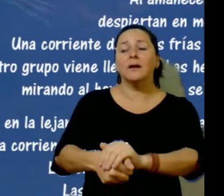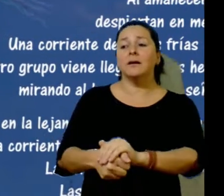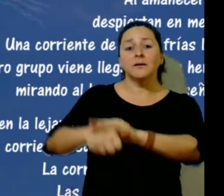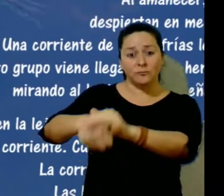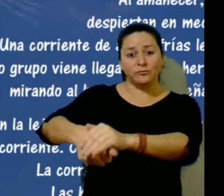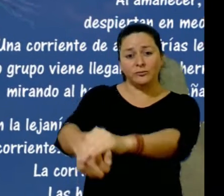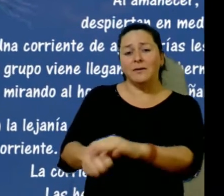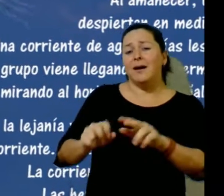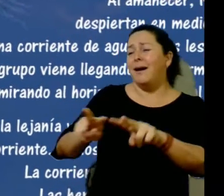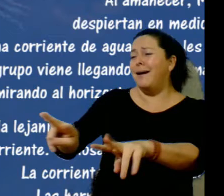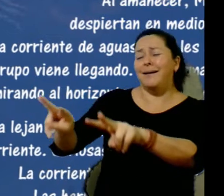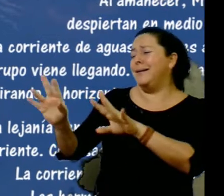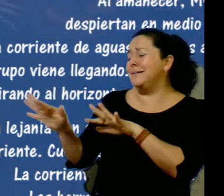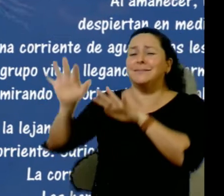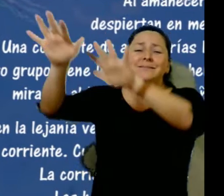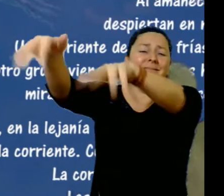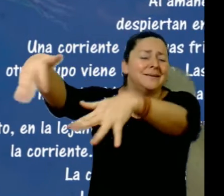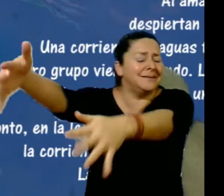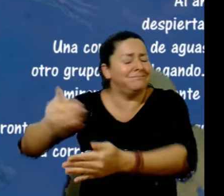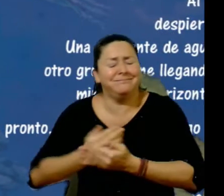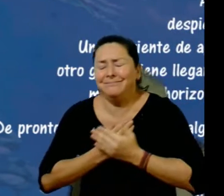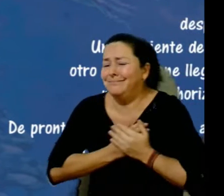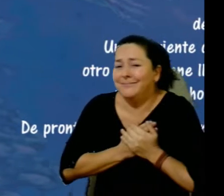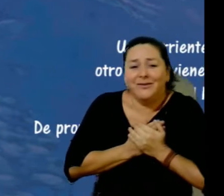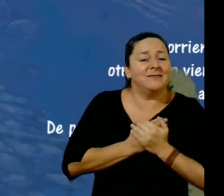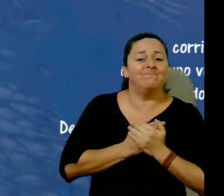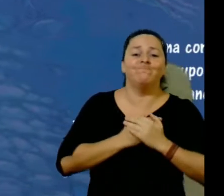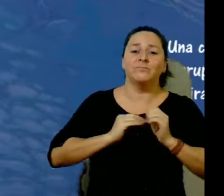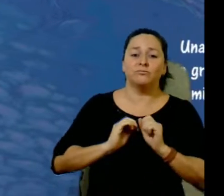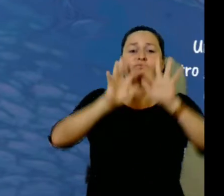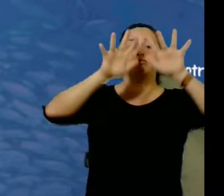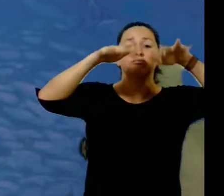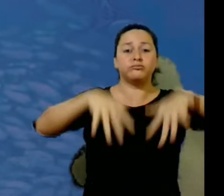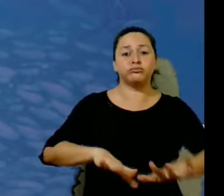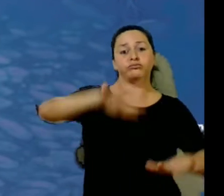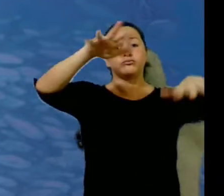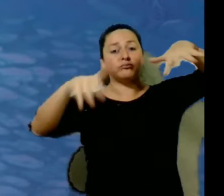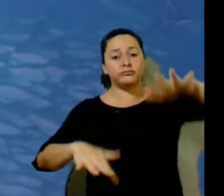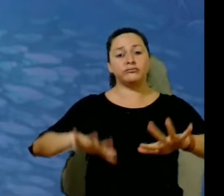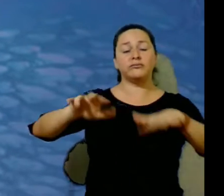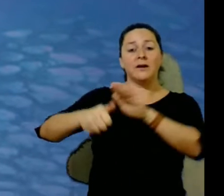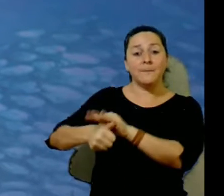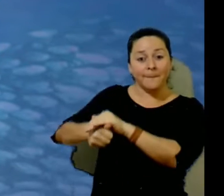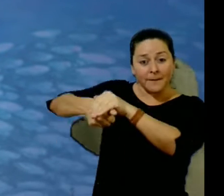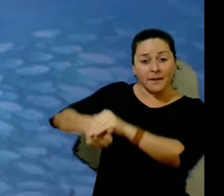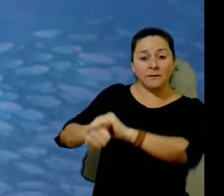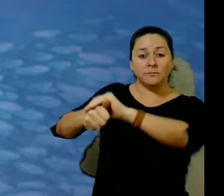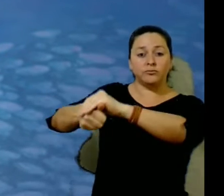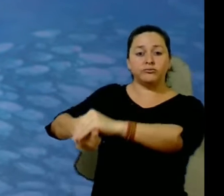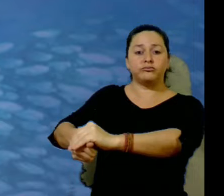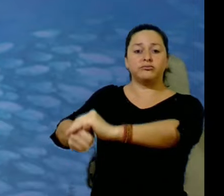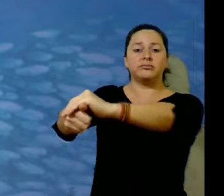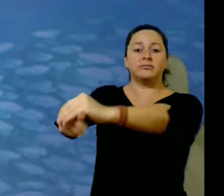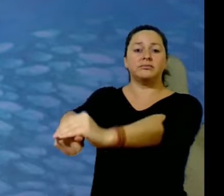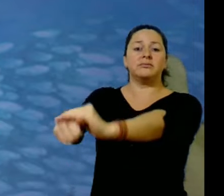closer. The current carries along a motionless Karapada. As the sisters recognize